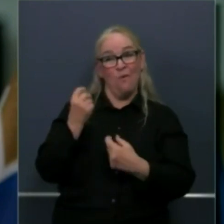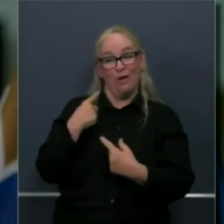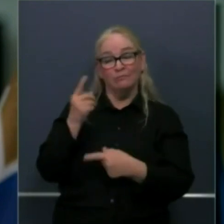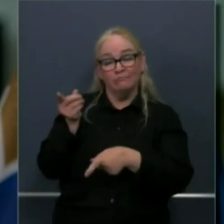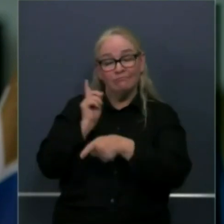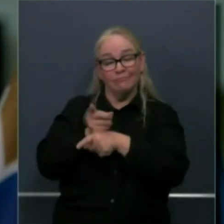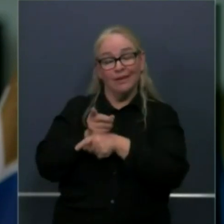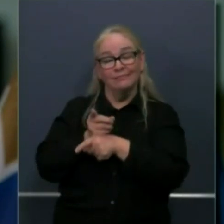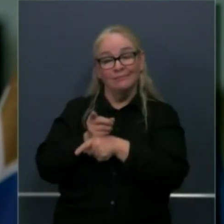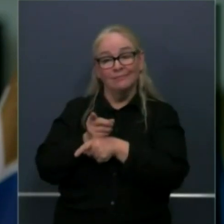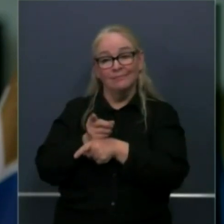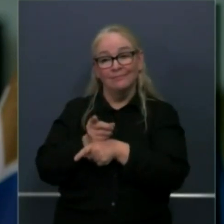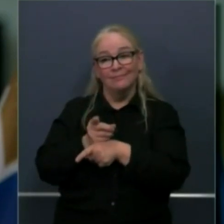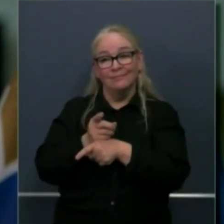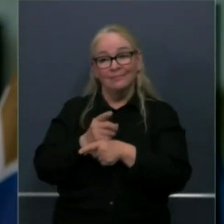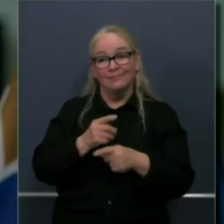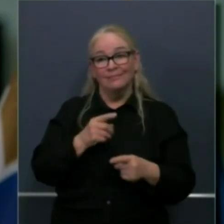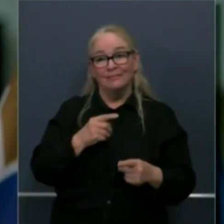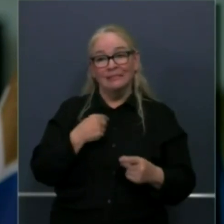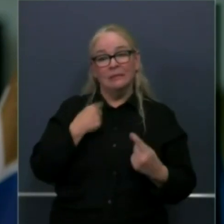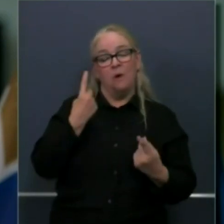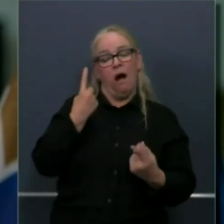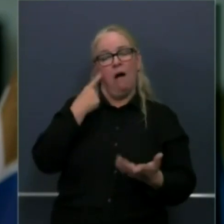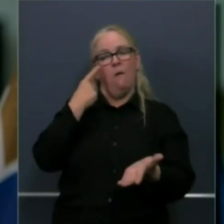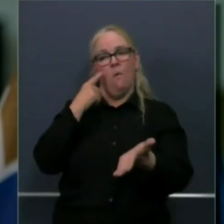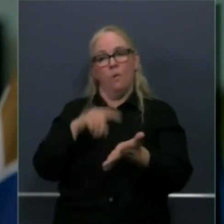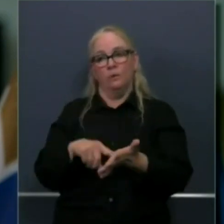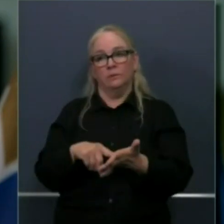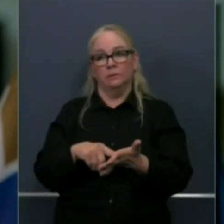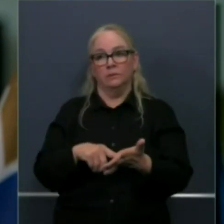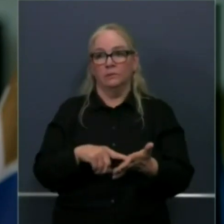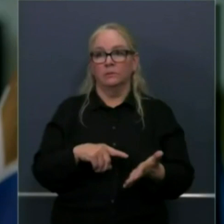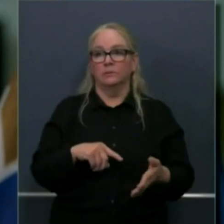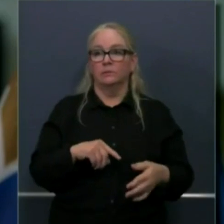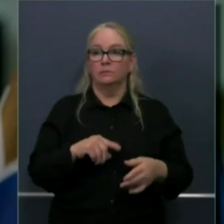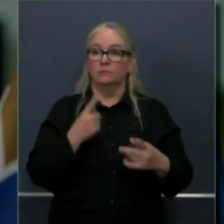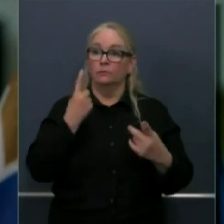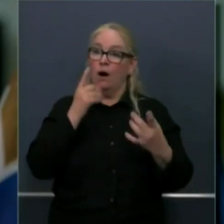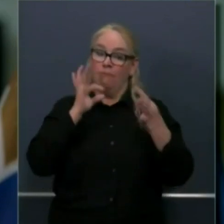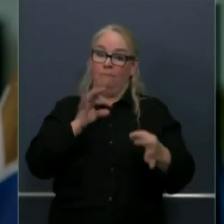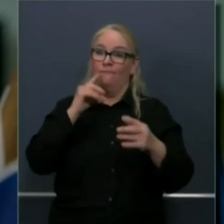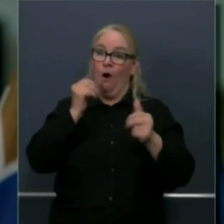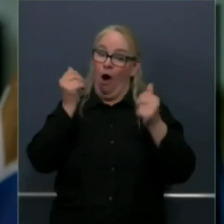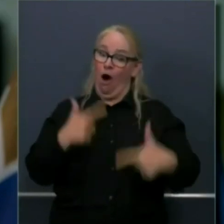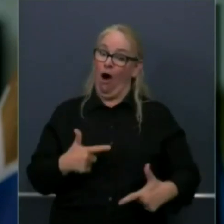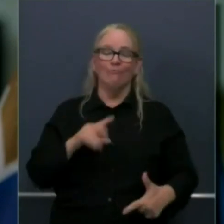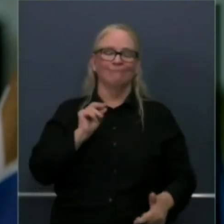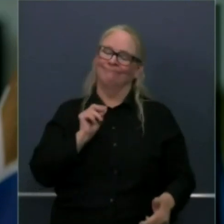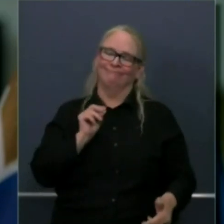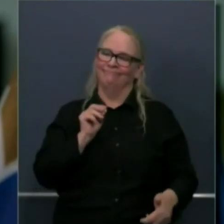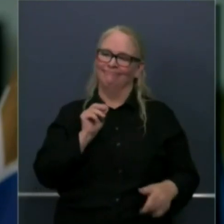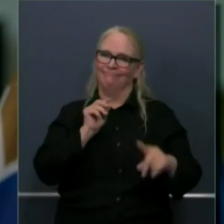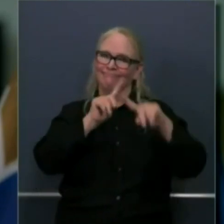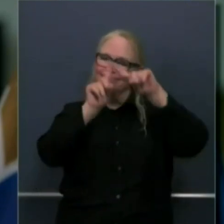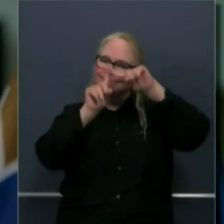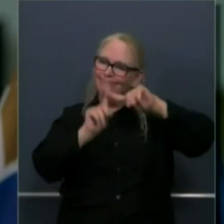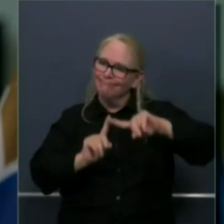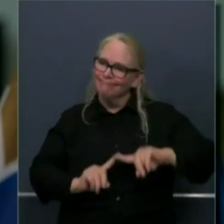thing that I recognize, one size does not fit all. Not only from my personal background and experience, but through my deep